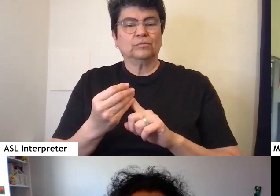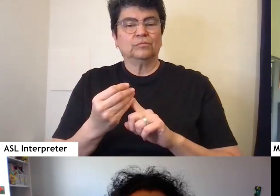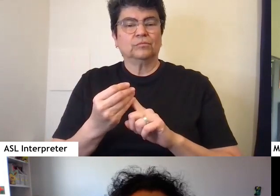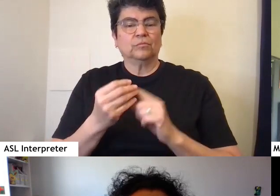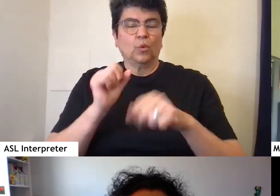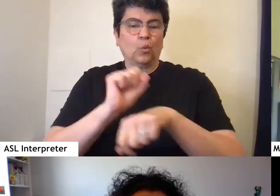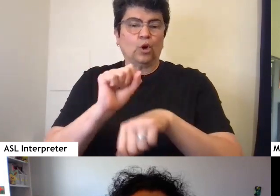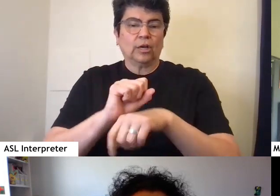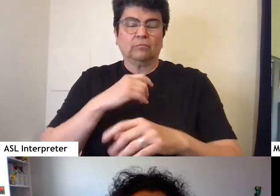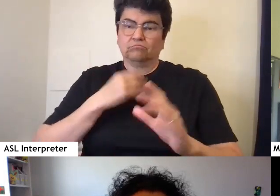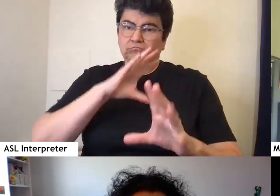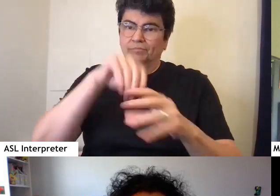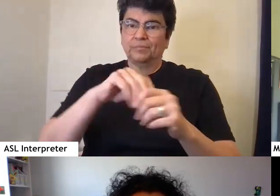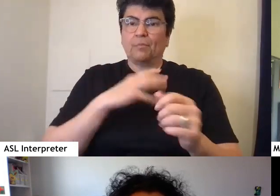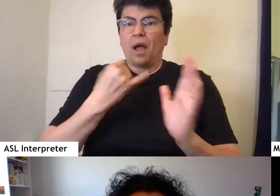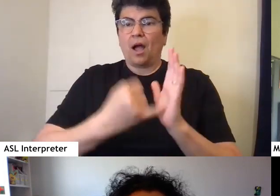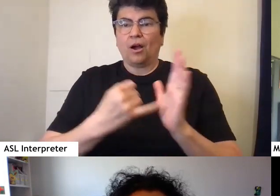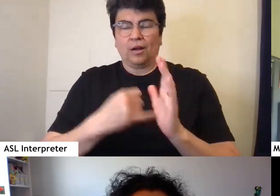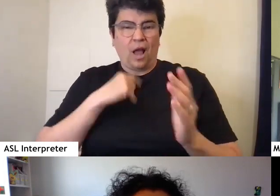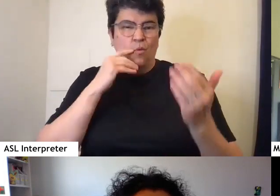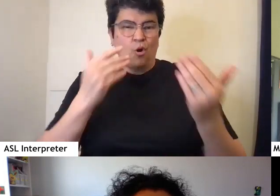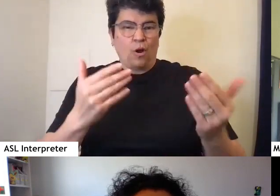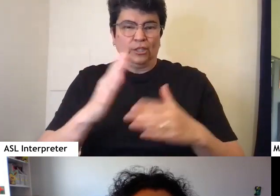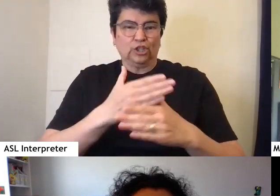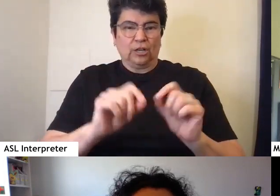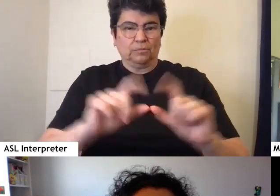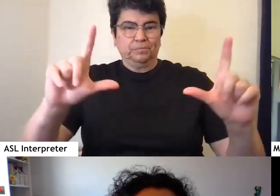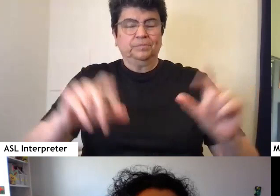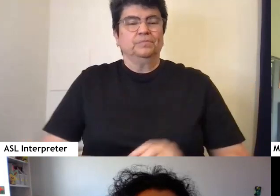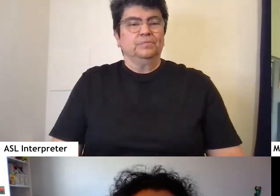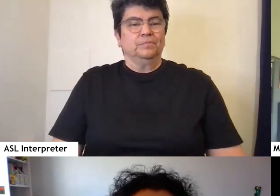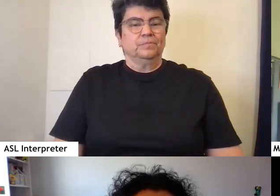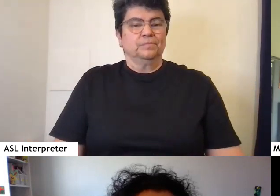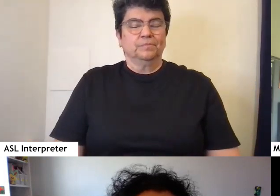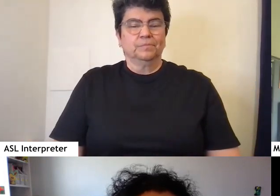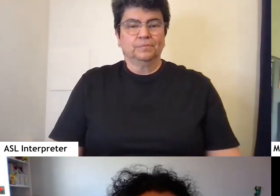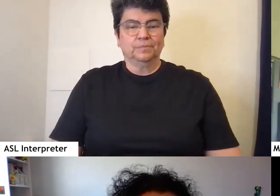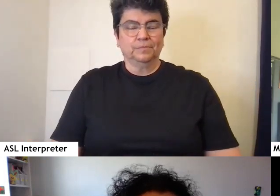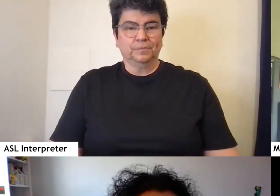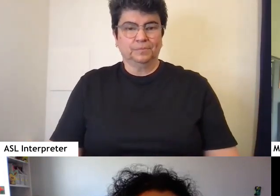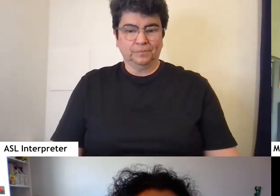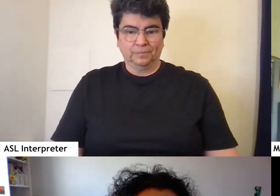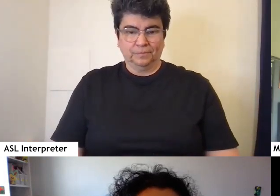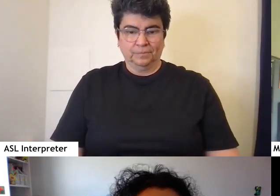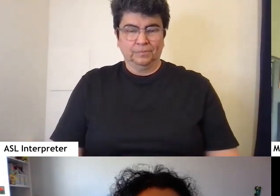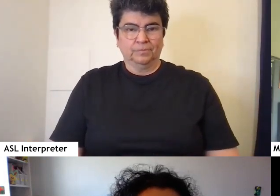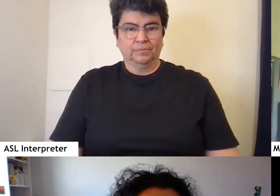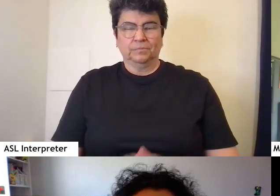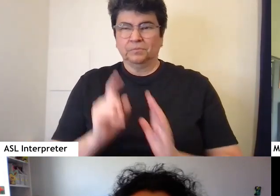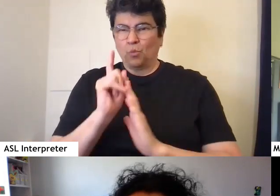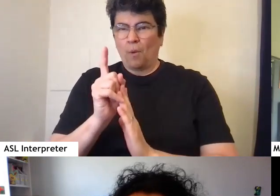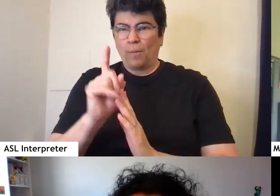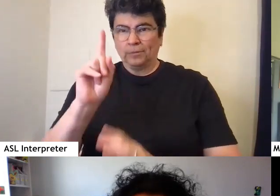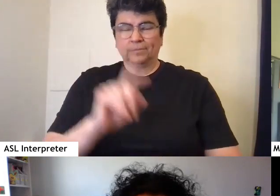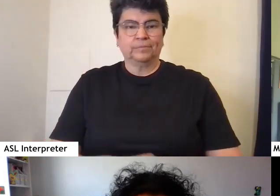work in my art. So I'm going to go ahead and share my screen here. And give me one second